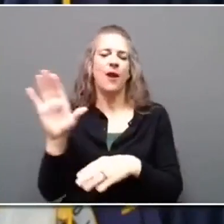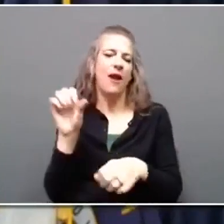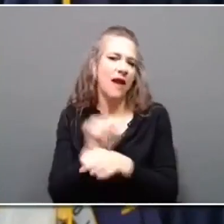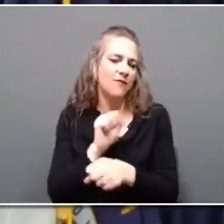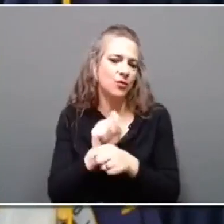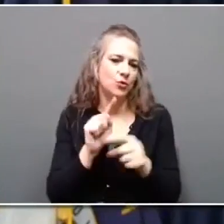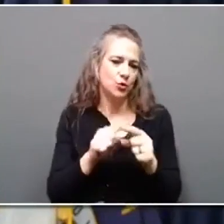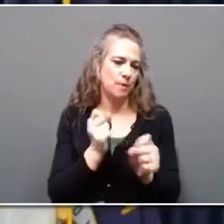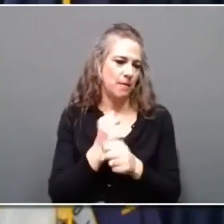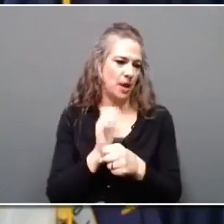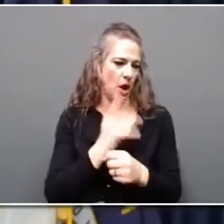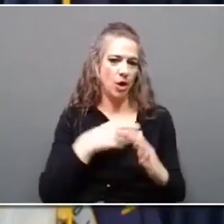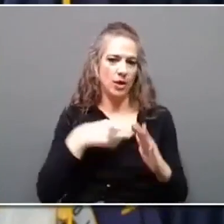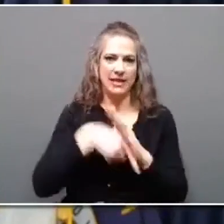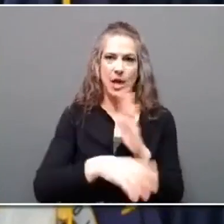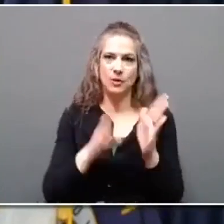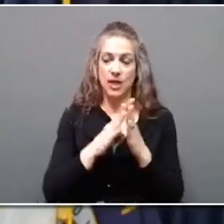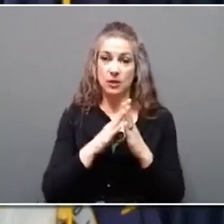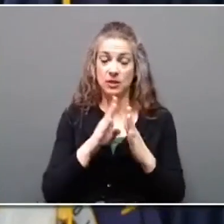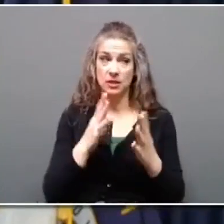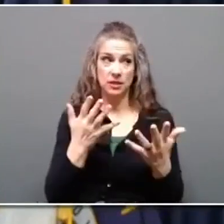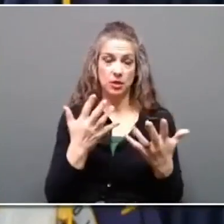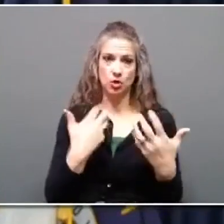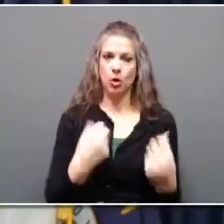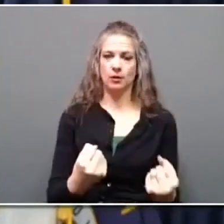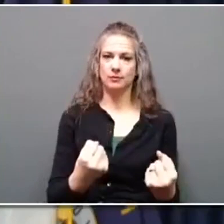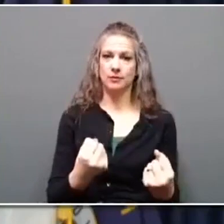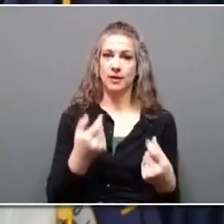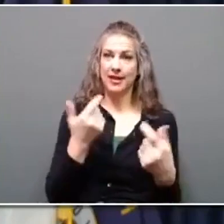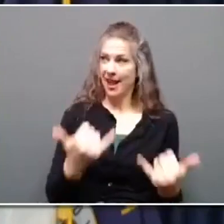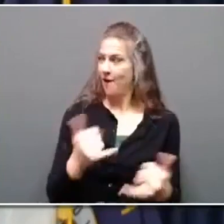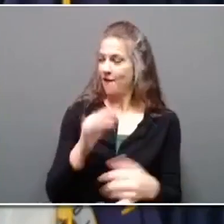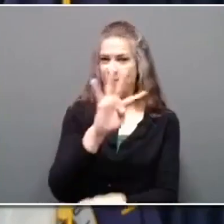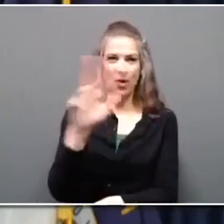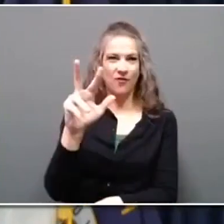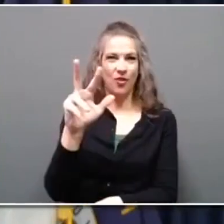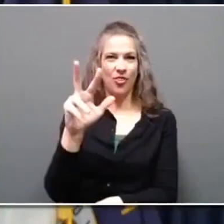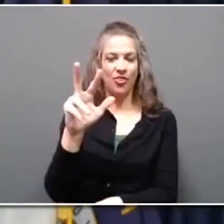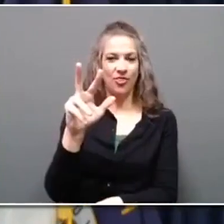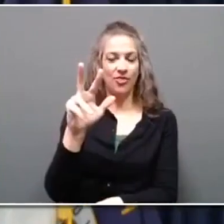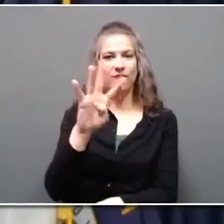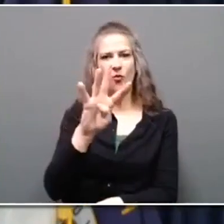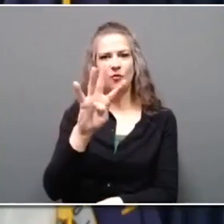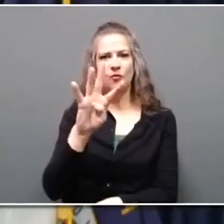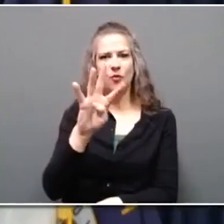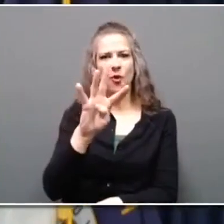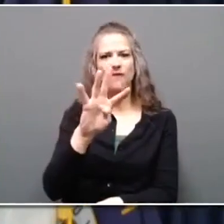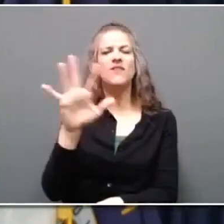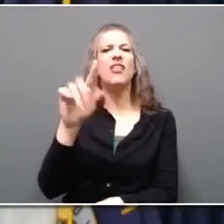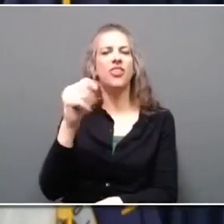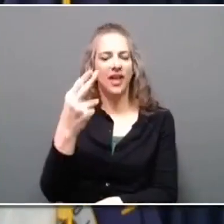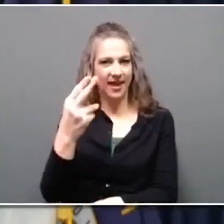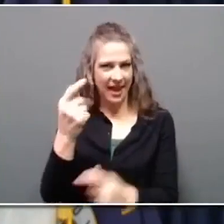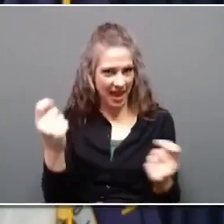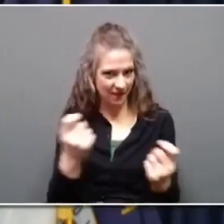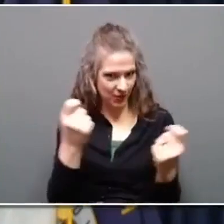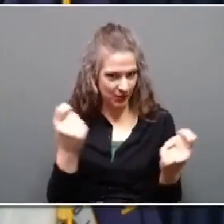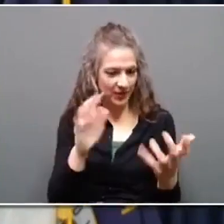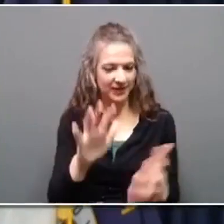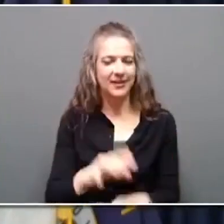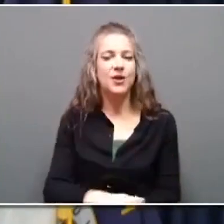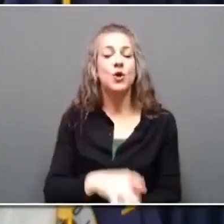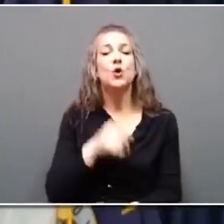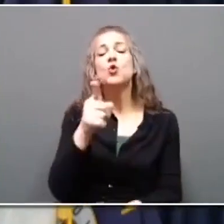downtowns, especially during the 45th anniversary year. Your success is not only creating strong communities for the future,